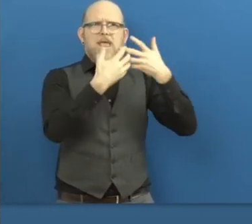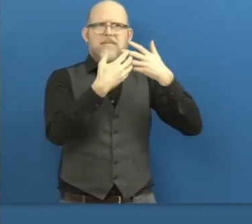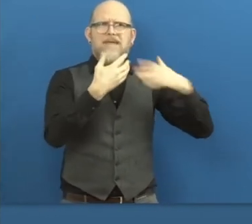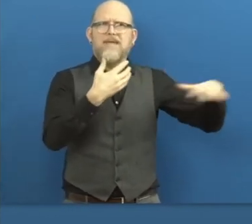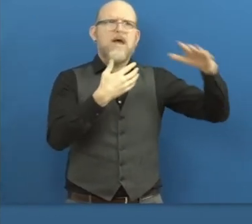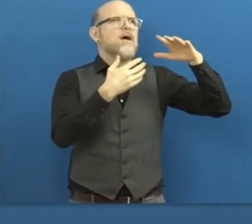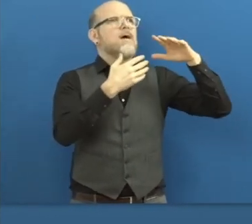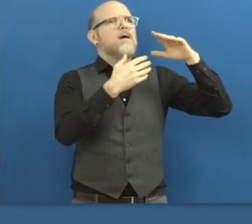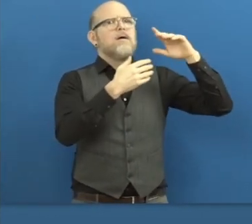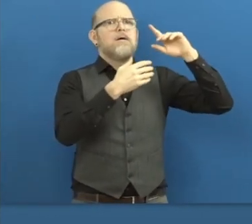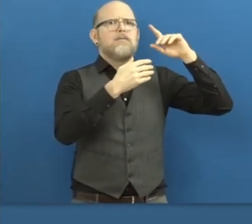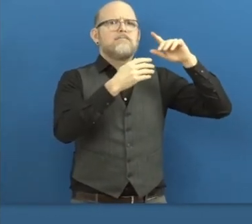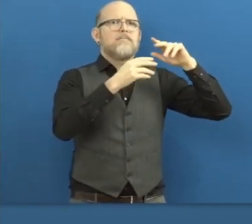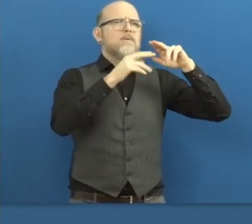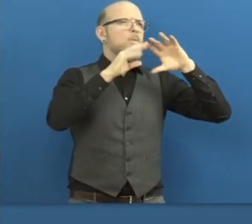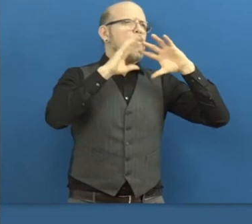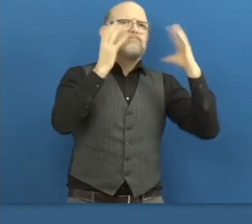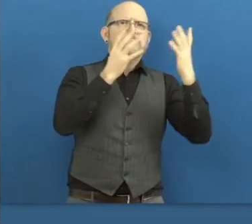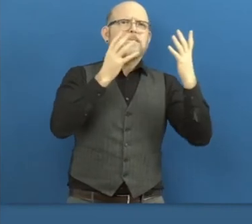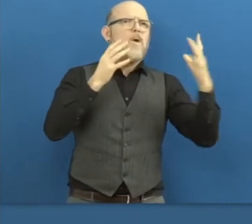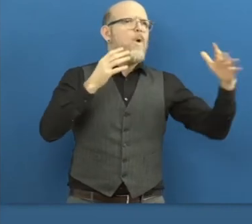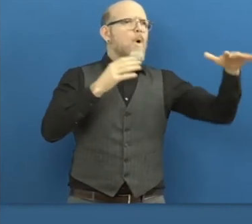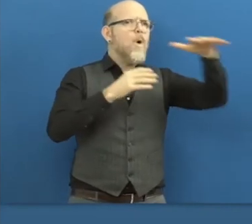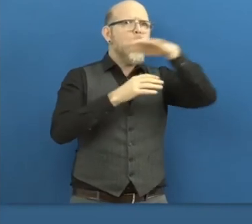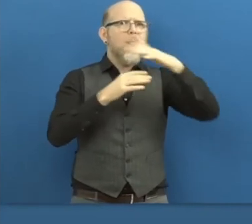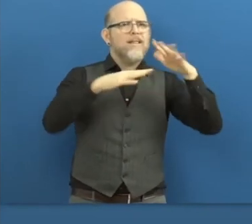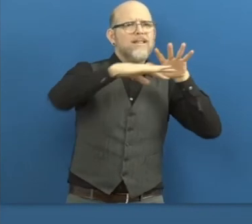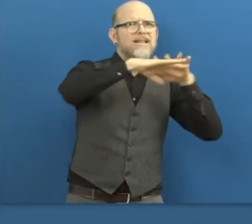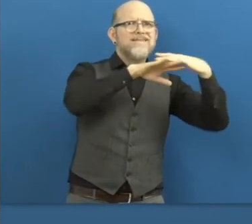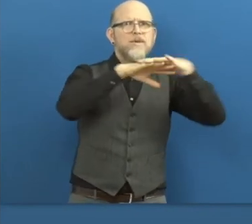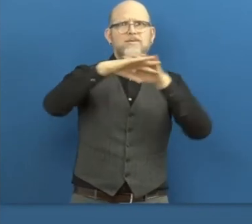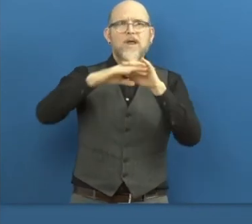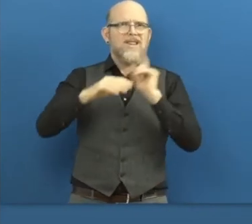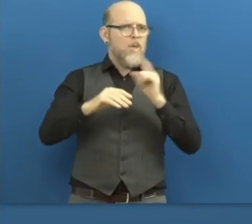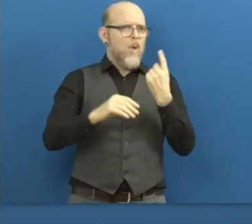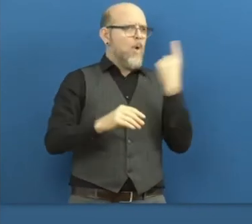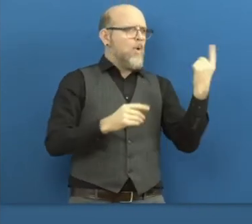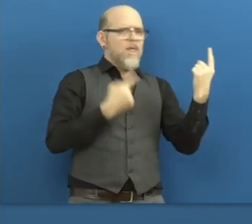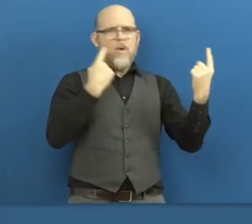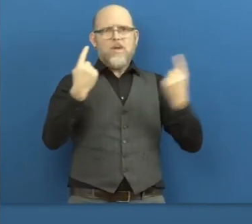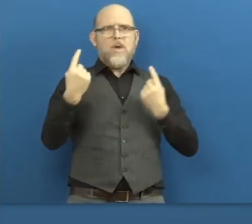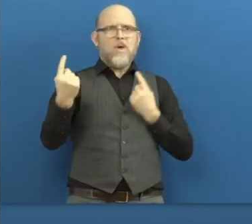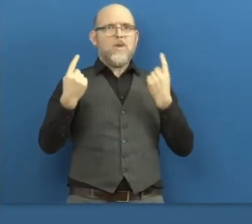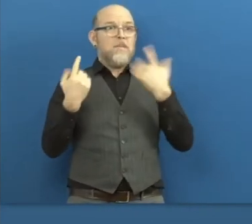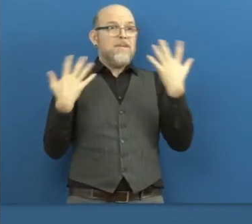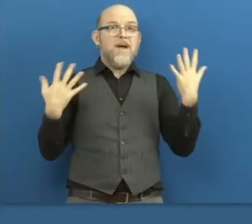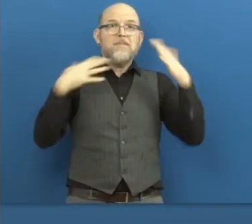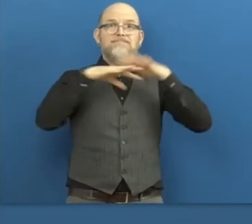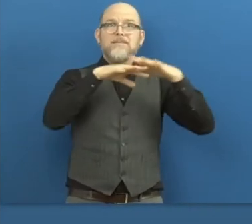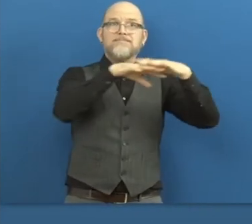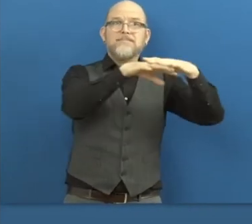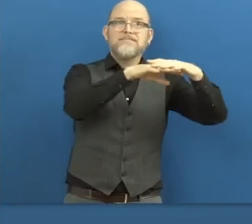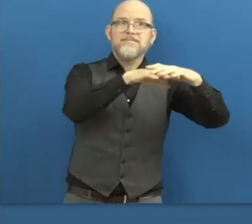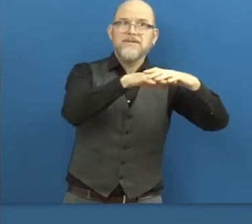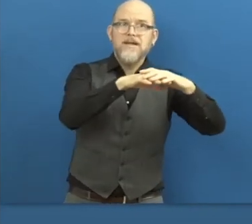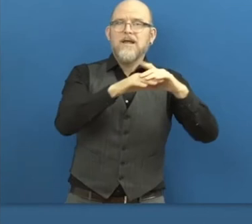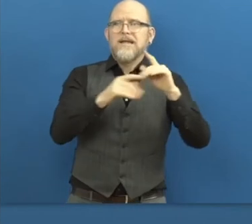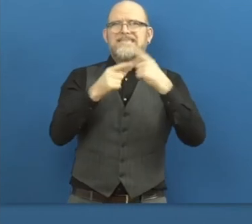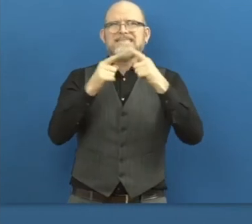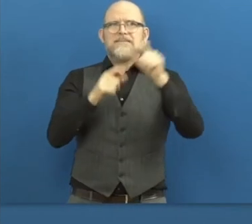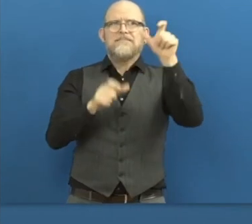an ecosystem that supports multi multiple individuals and intersectionality with a lot of different